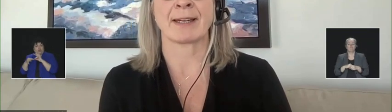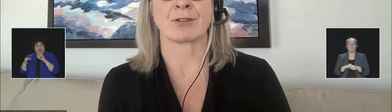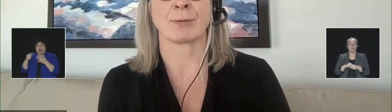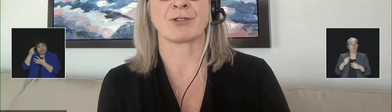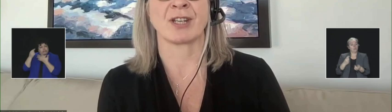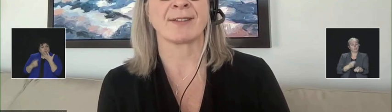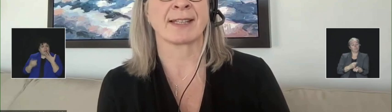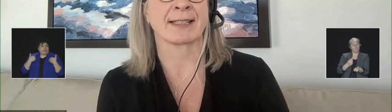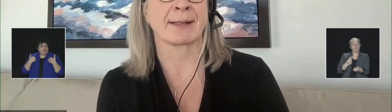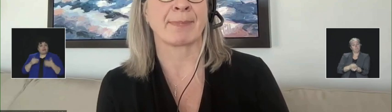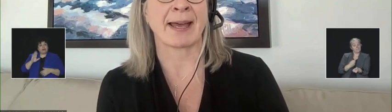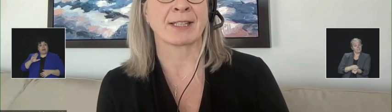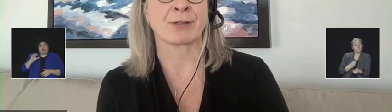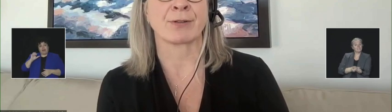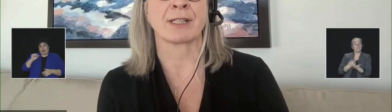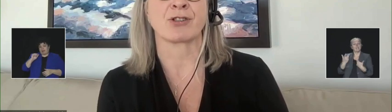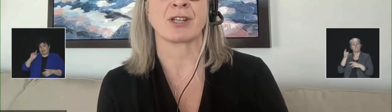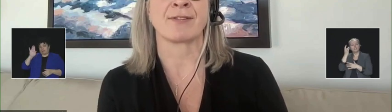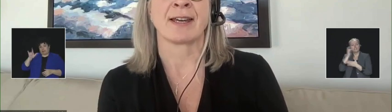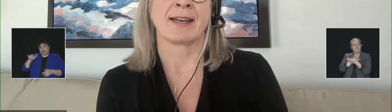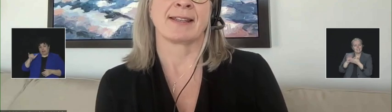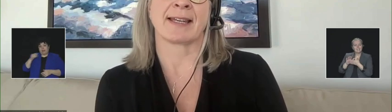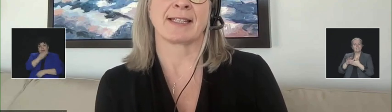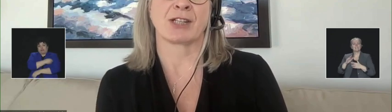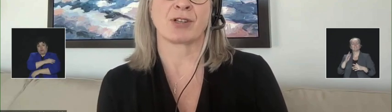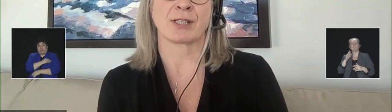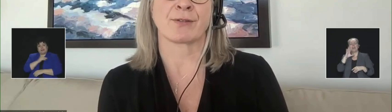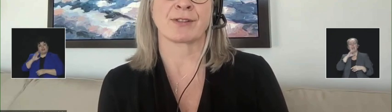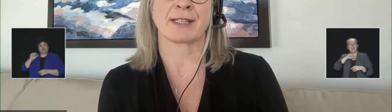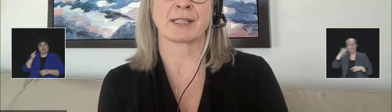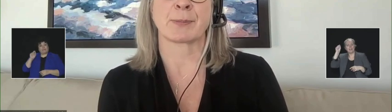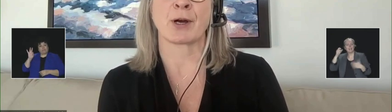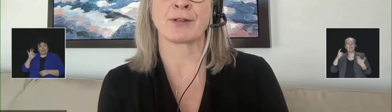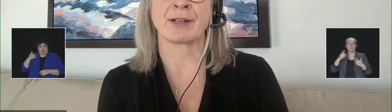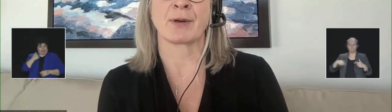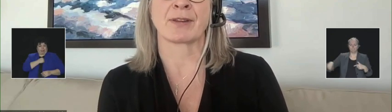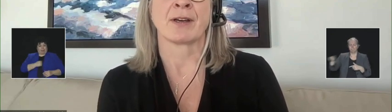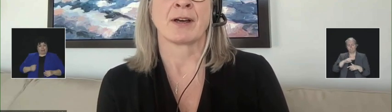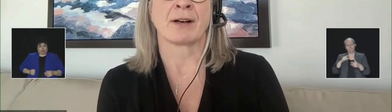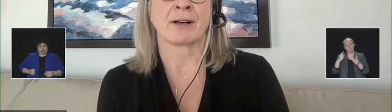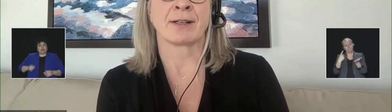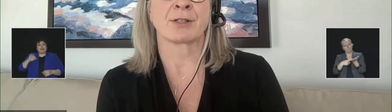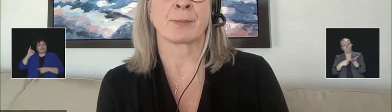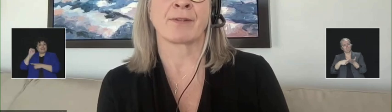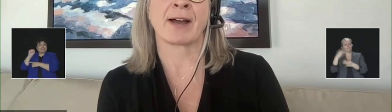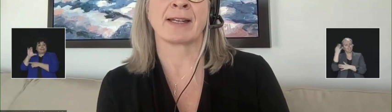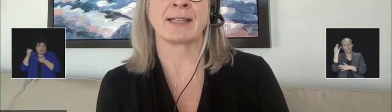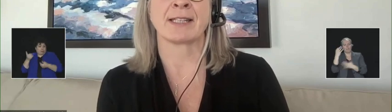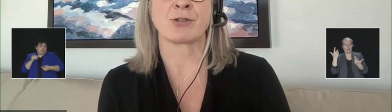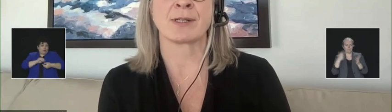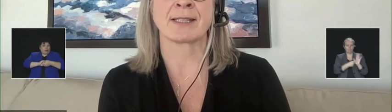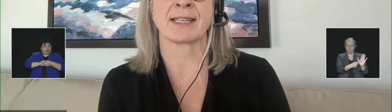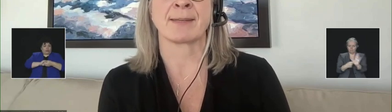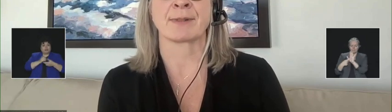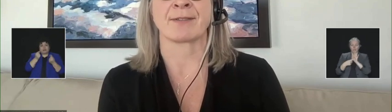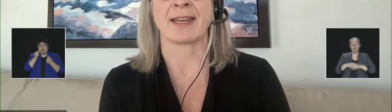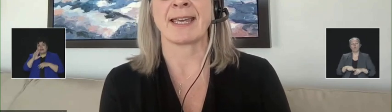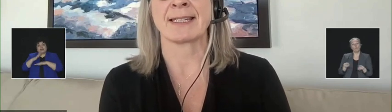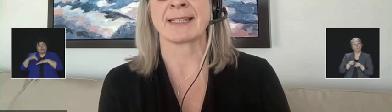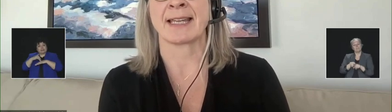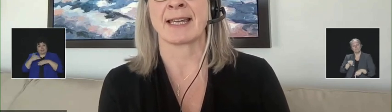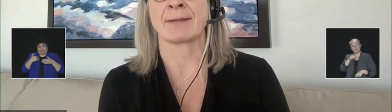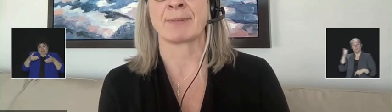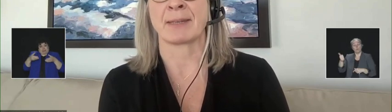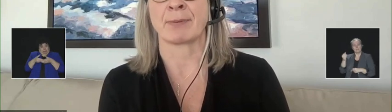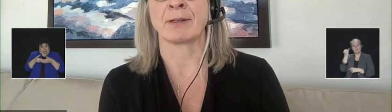Assembly of Manitoba Chiefs has an ambassador initiative that Indigenous Services is partnering with on to provide Indigenous teams of